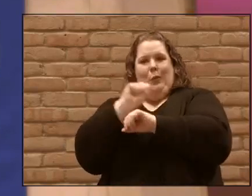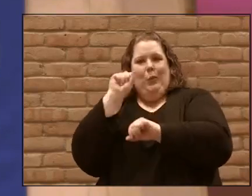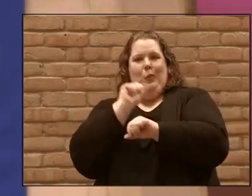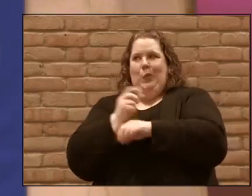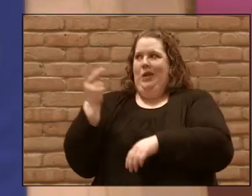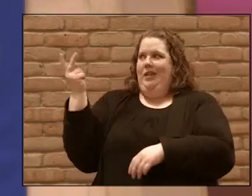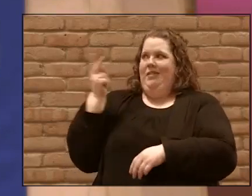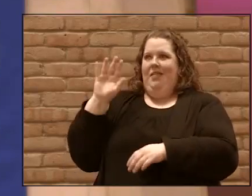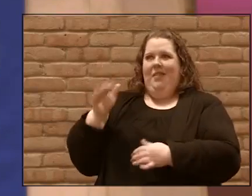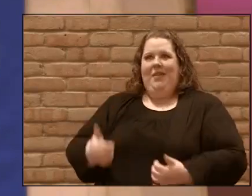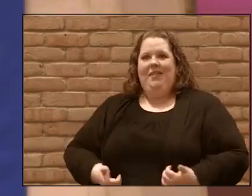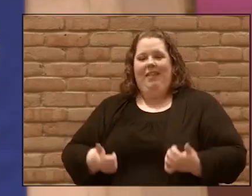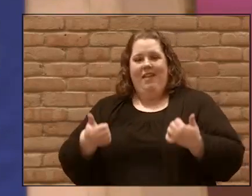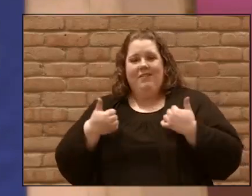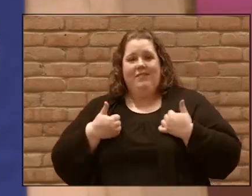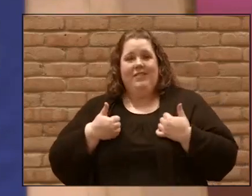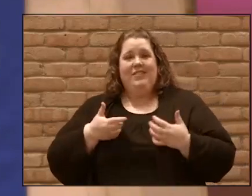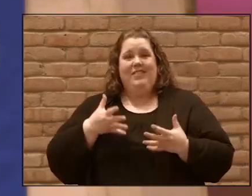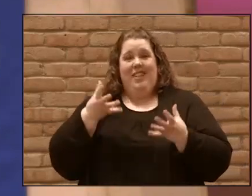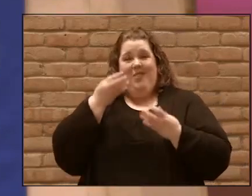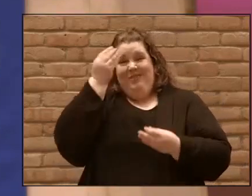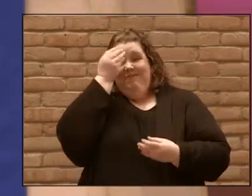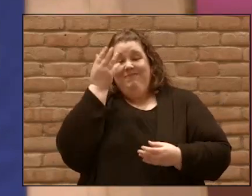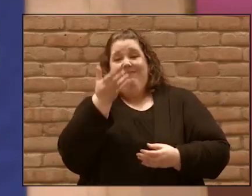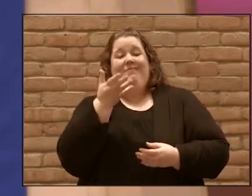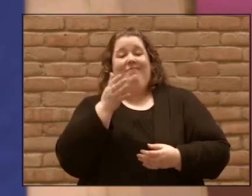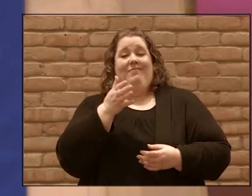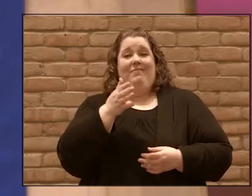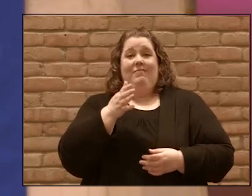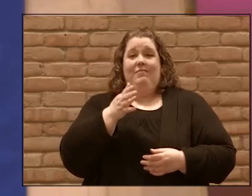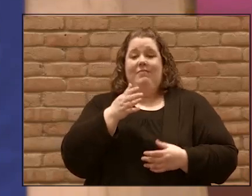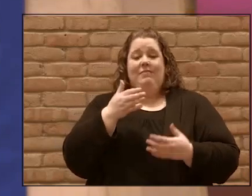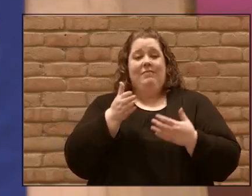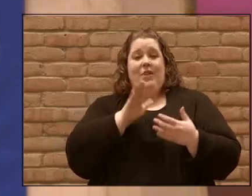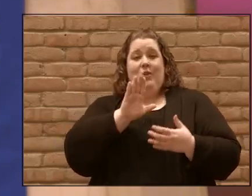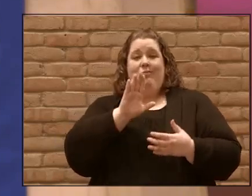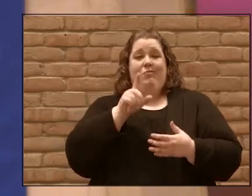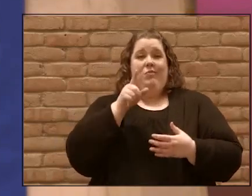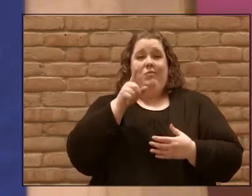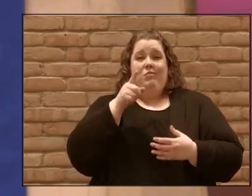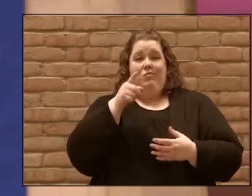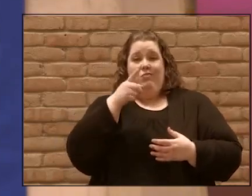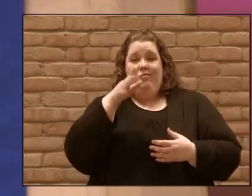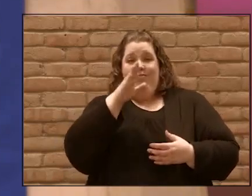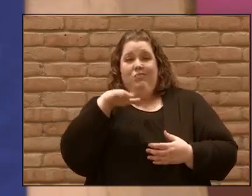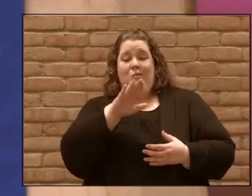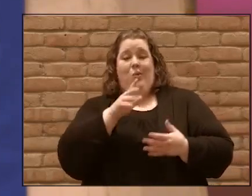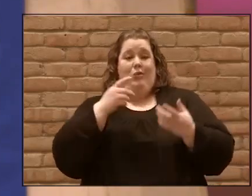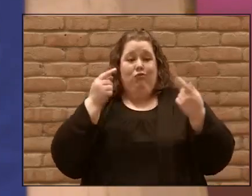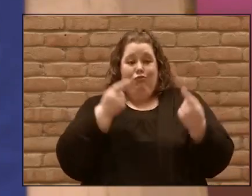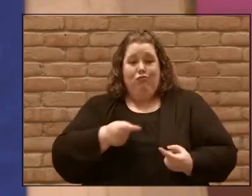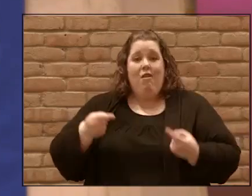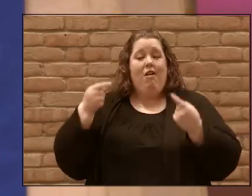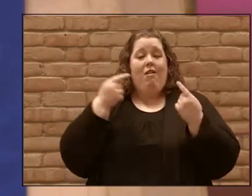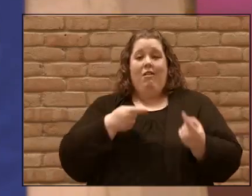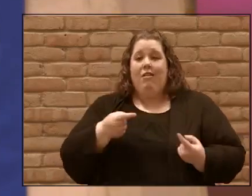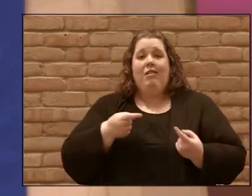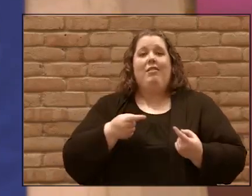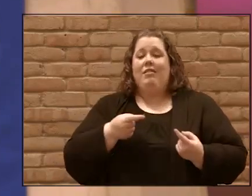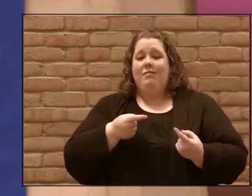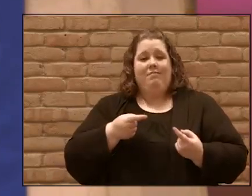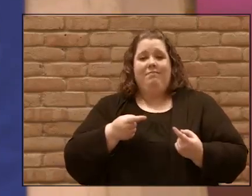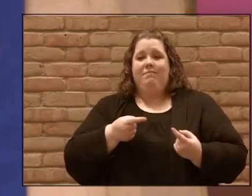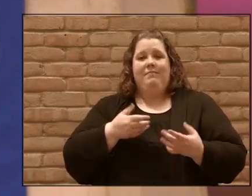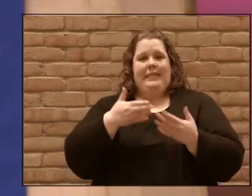and Heidi and I want you to know that wherever you're at today there's a place for you in the community of Woodbury